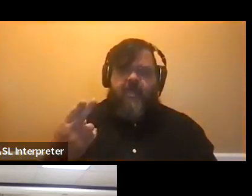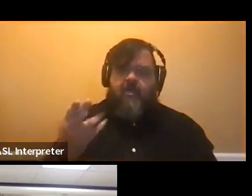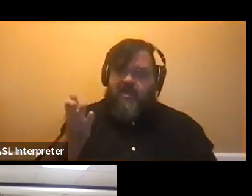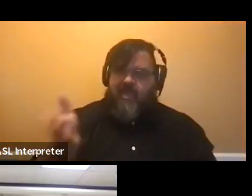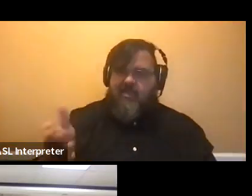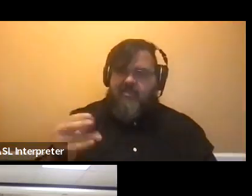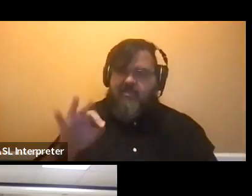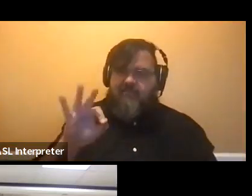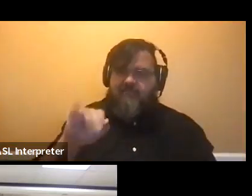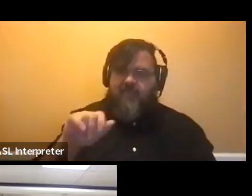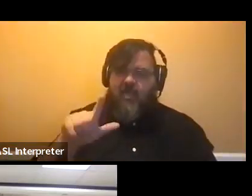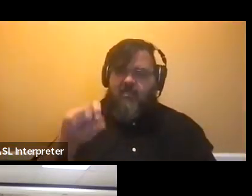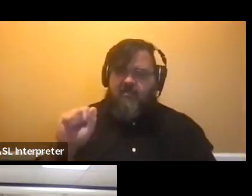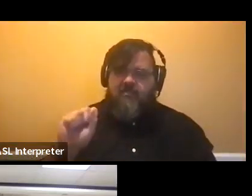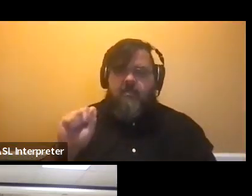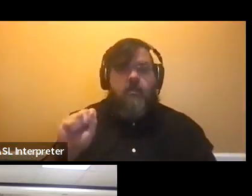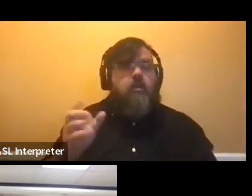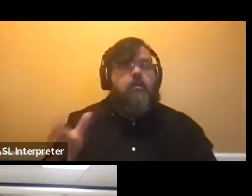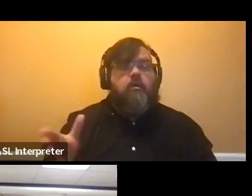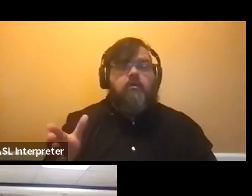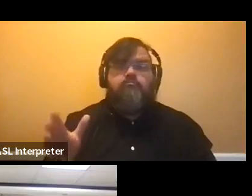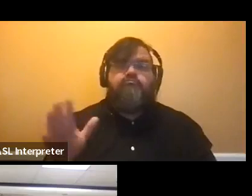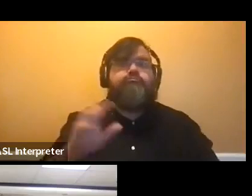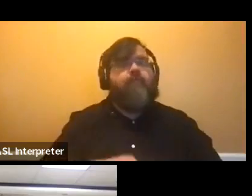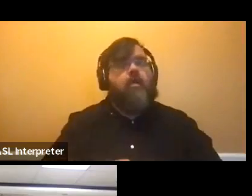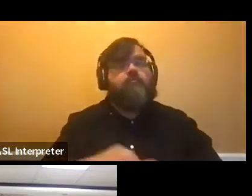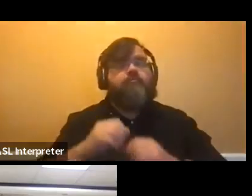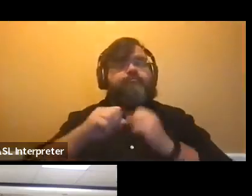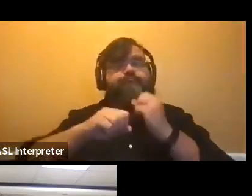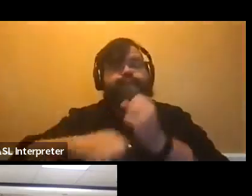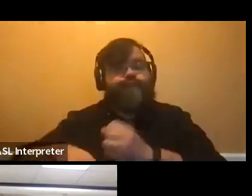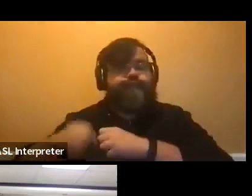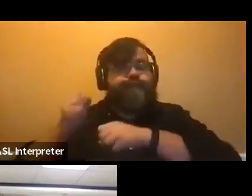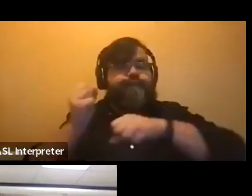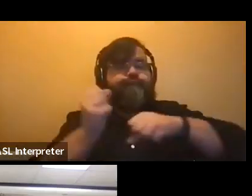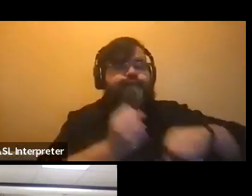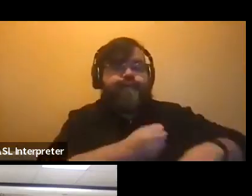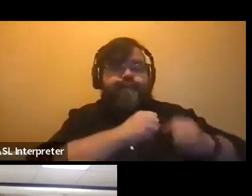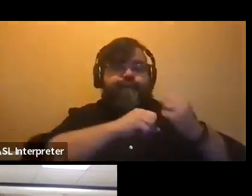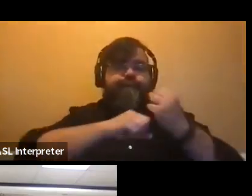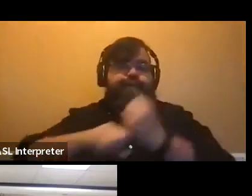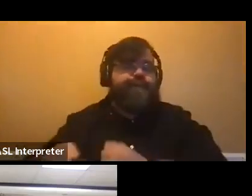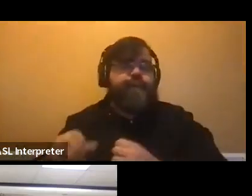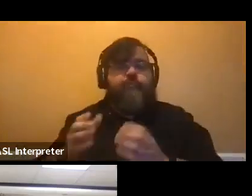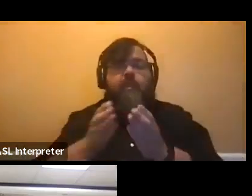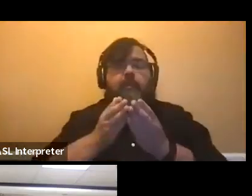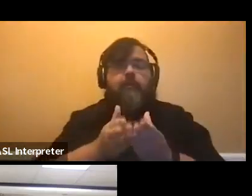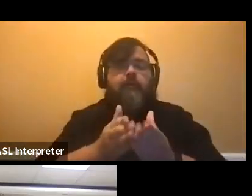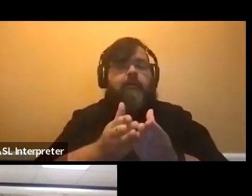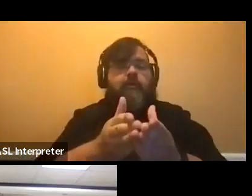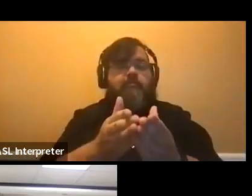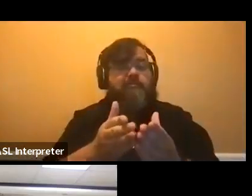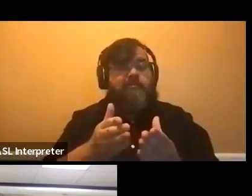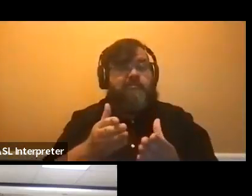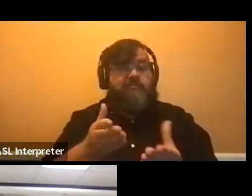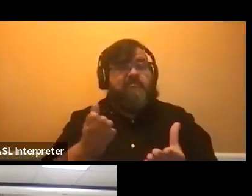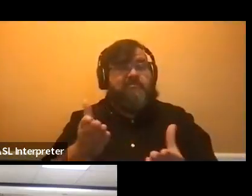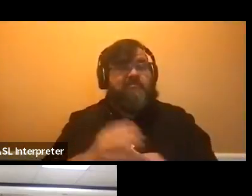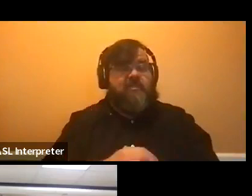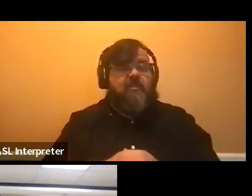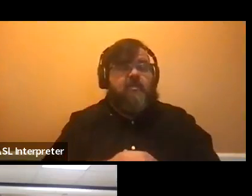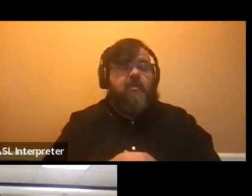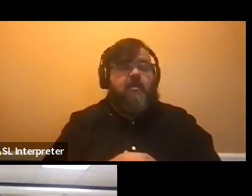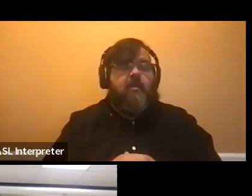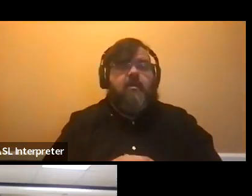involves some canoe trips or kayaking trips on the weekends. In addition to the seminar coursework, we have a